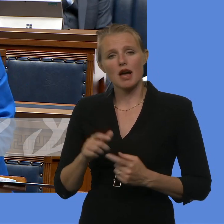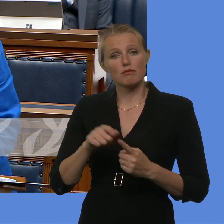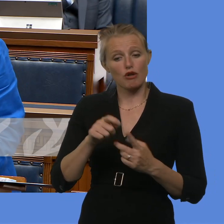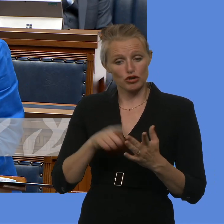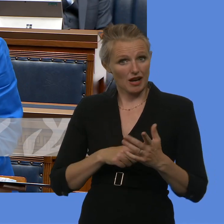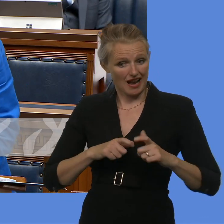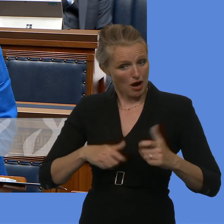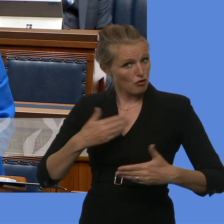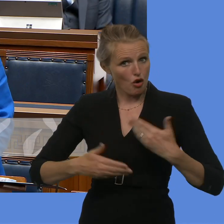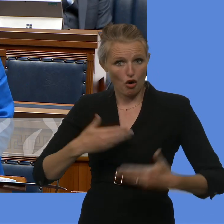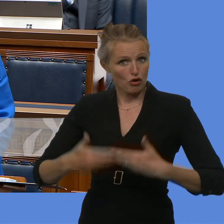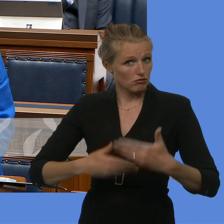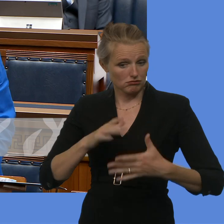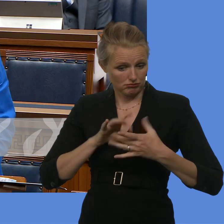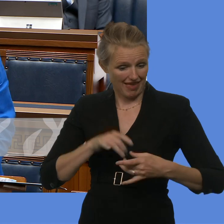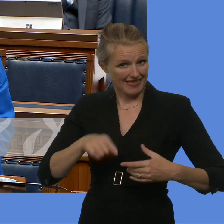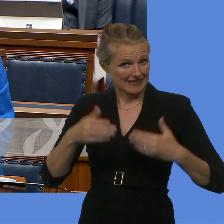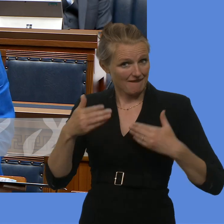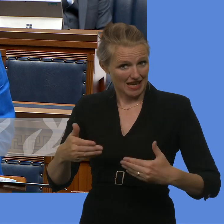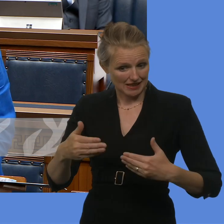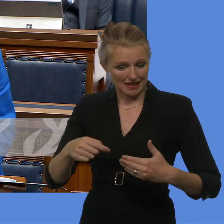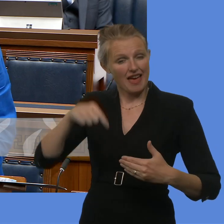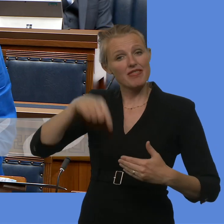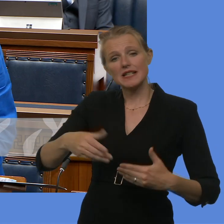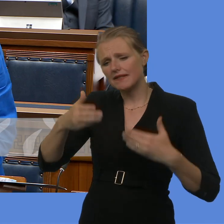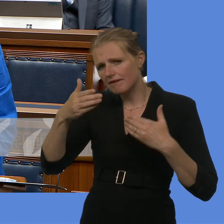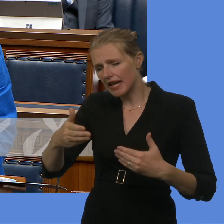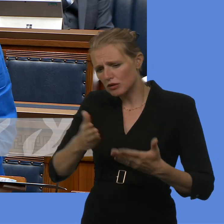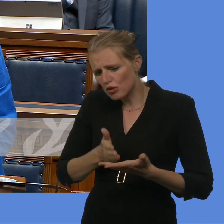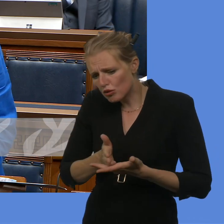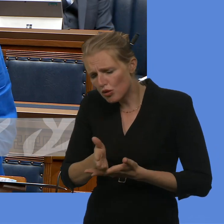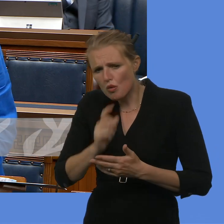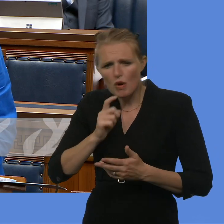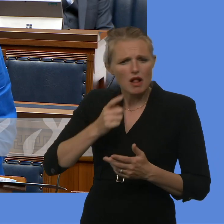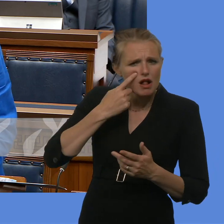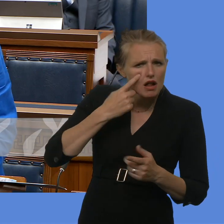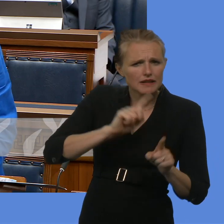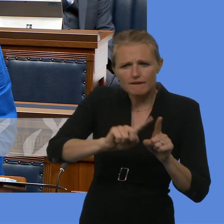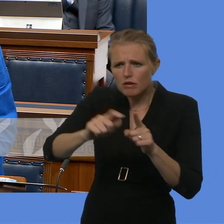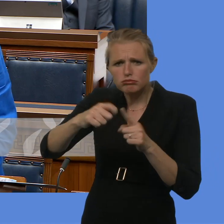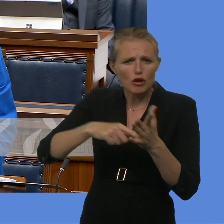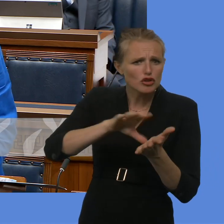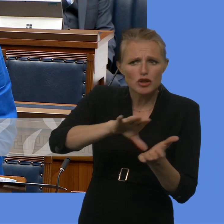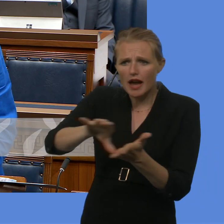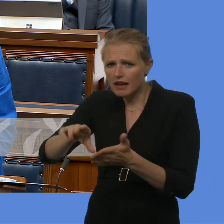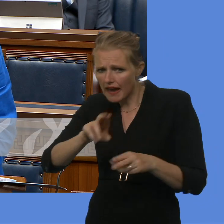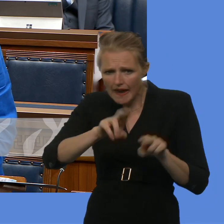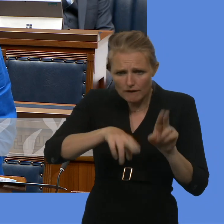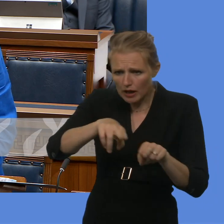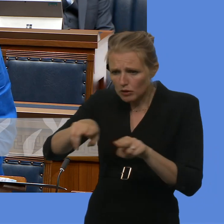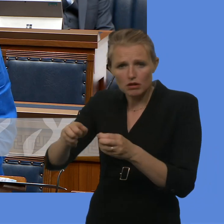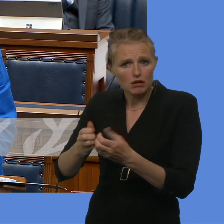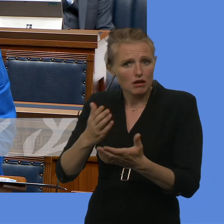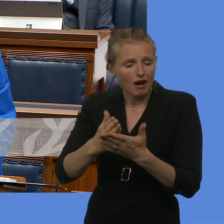to be rolled out in terms of this phase. Throughout this phase, we will be evaluating those projects to ensure that we are pulling forward the best